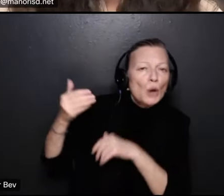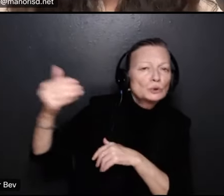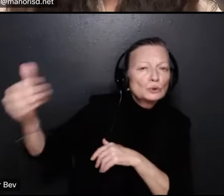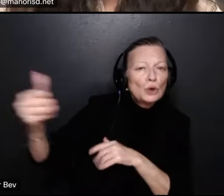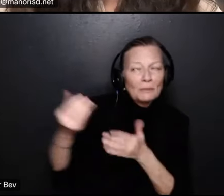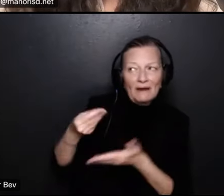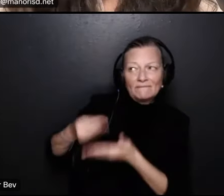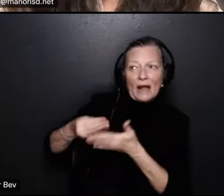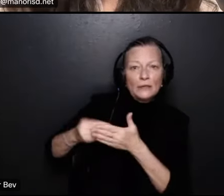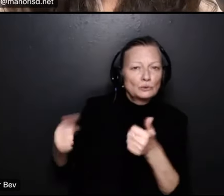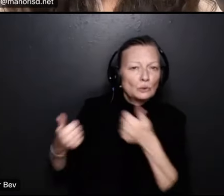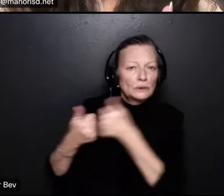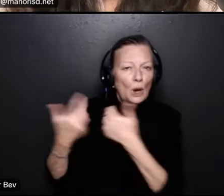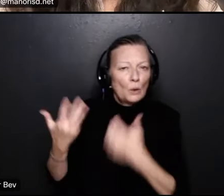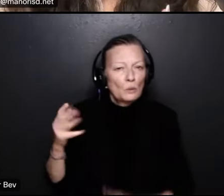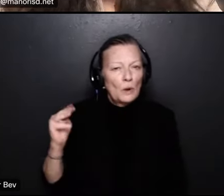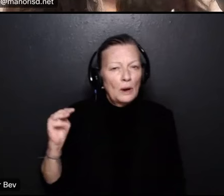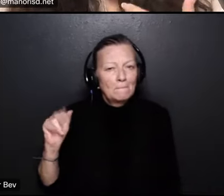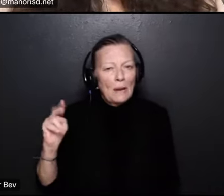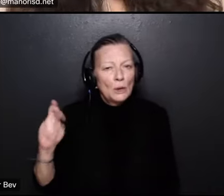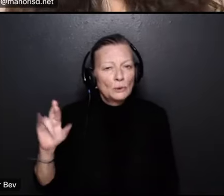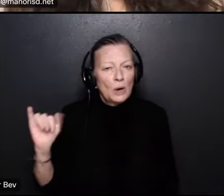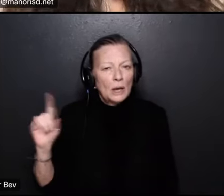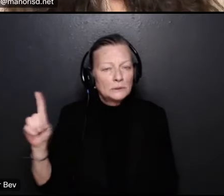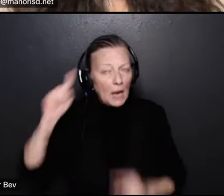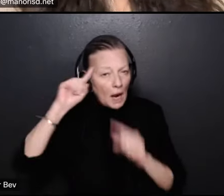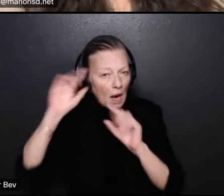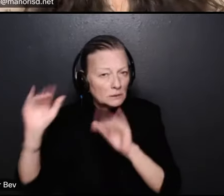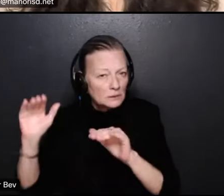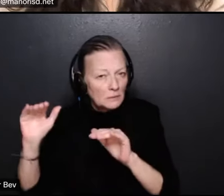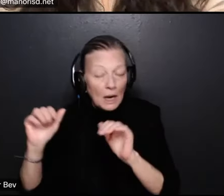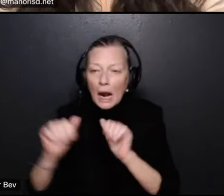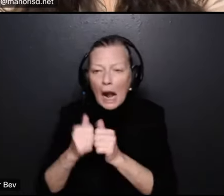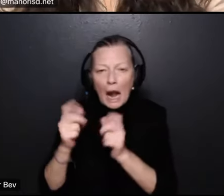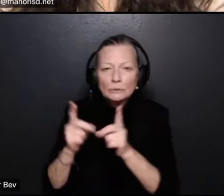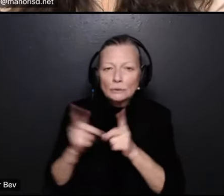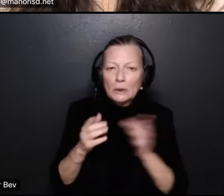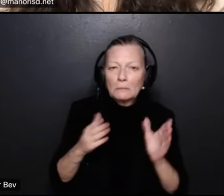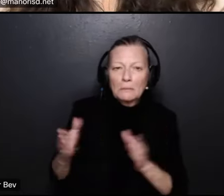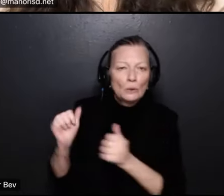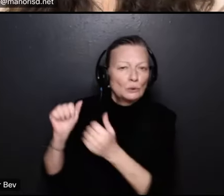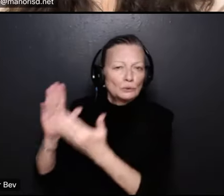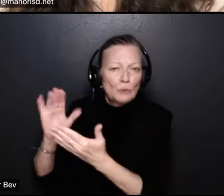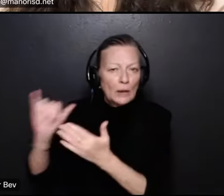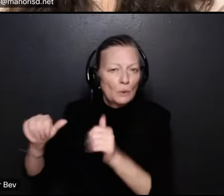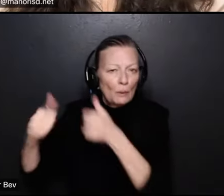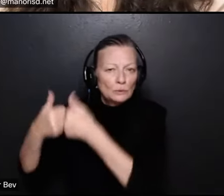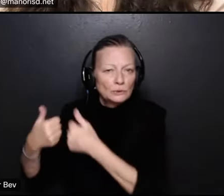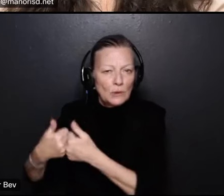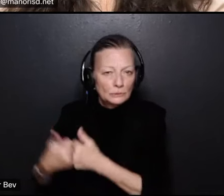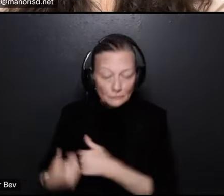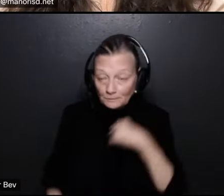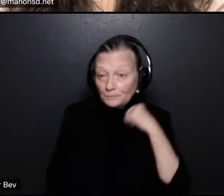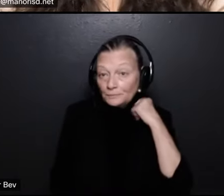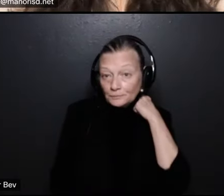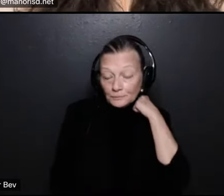isc anticipates how is the district planning to address these challenges um so the main